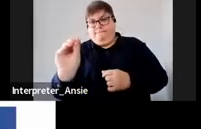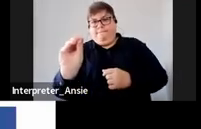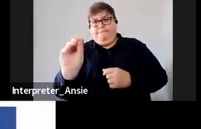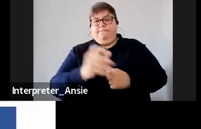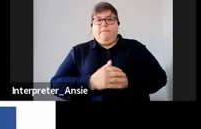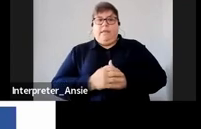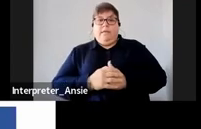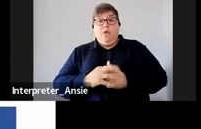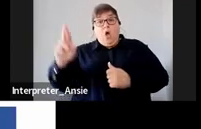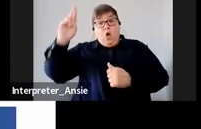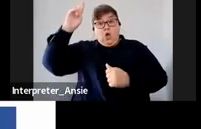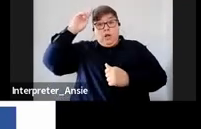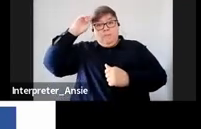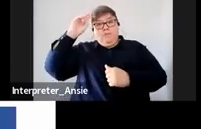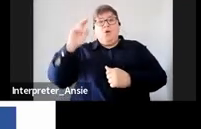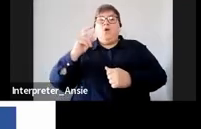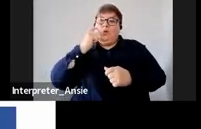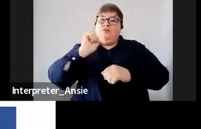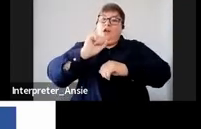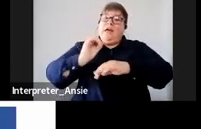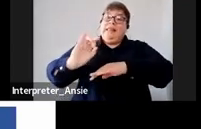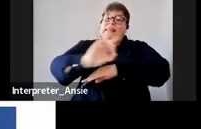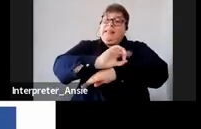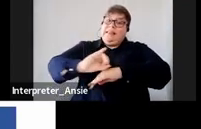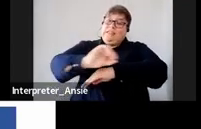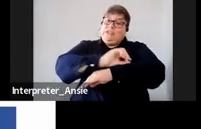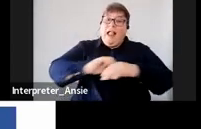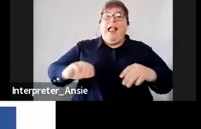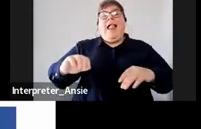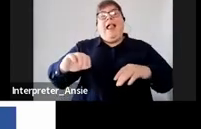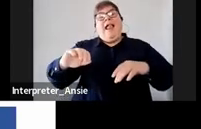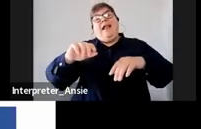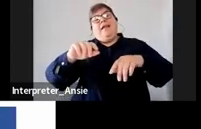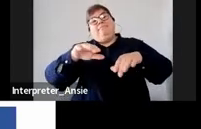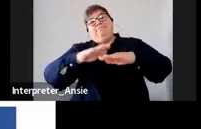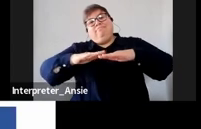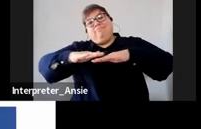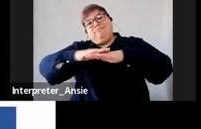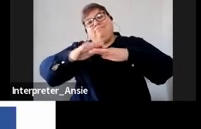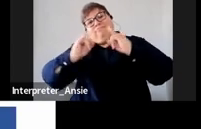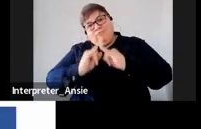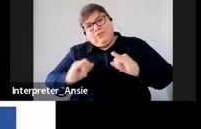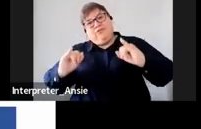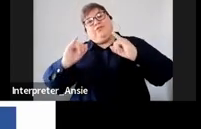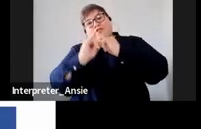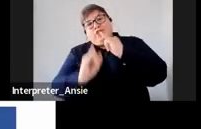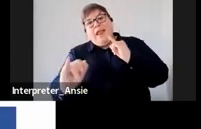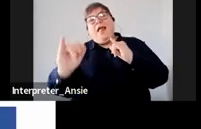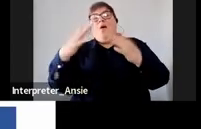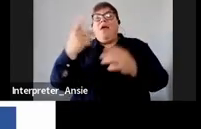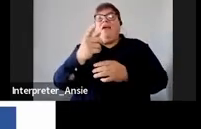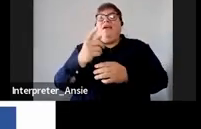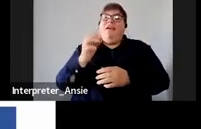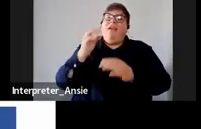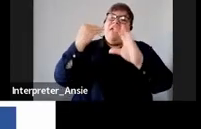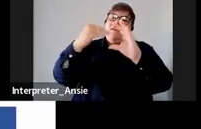remember to use our digital channels we've made it easier for you to go digital register for e-filing via SARS e-filing